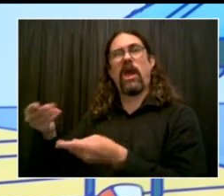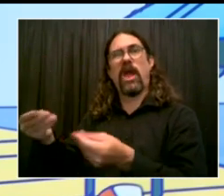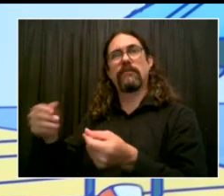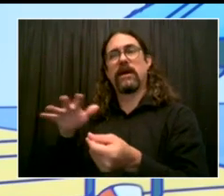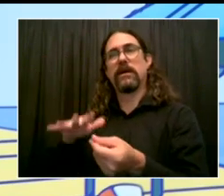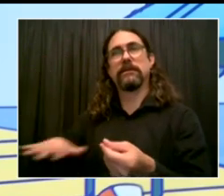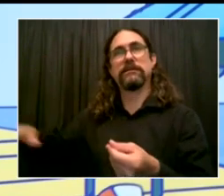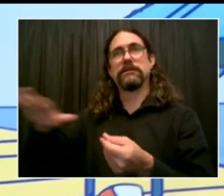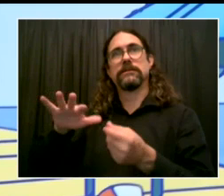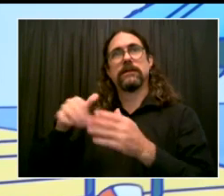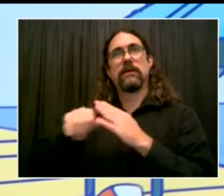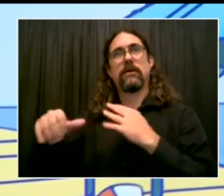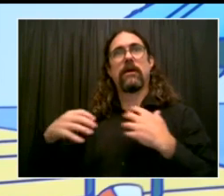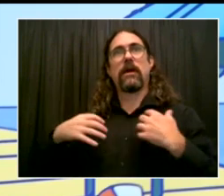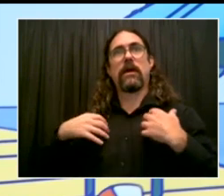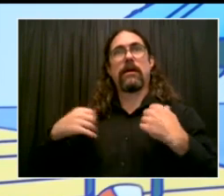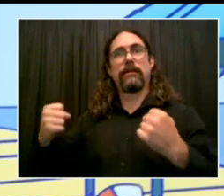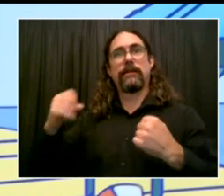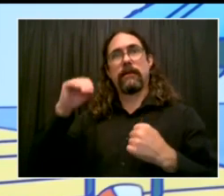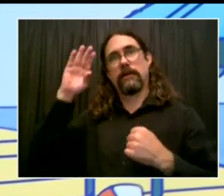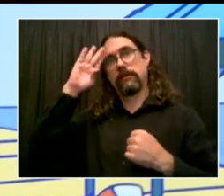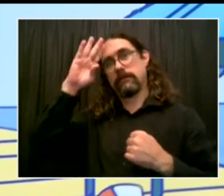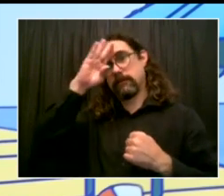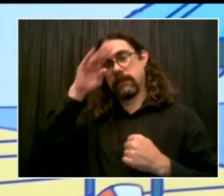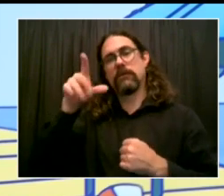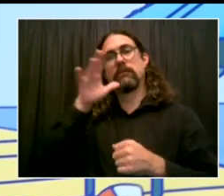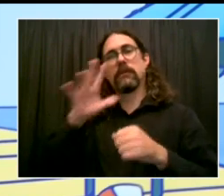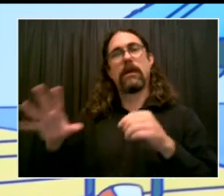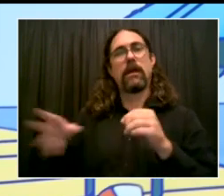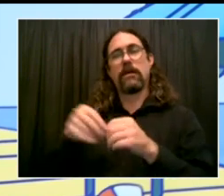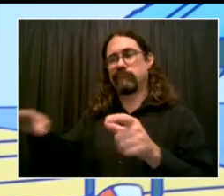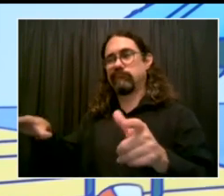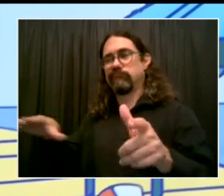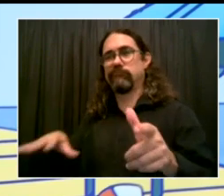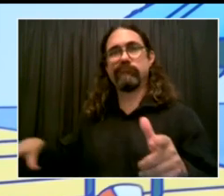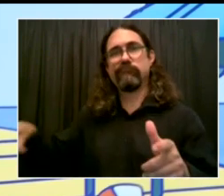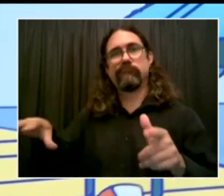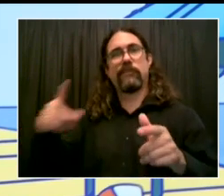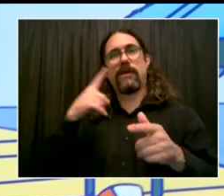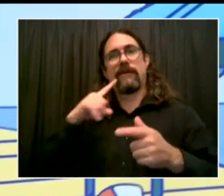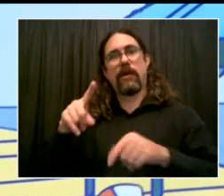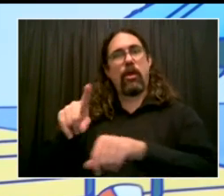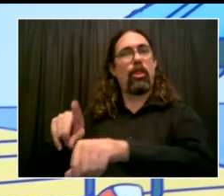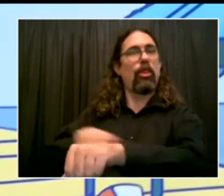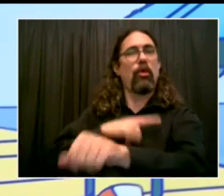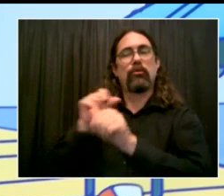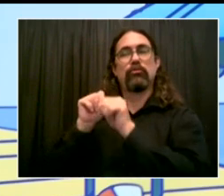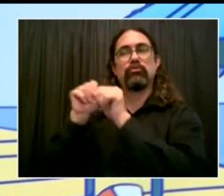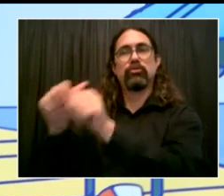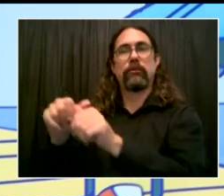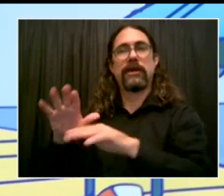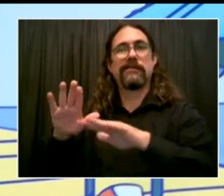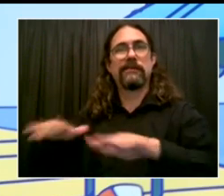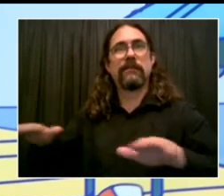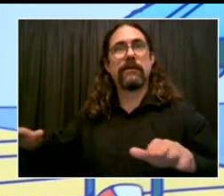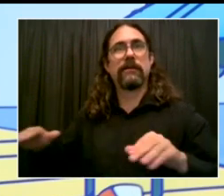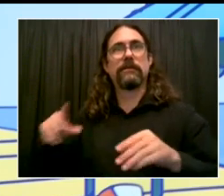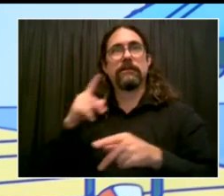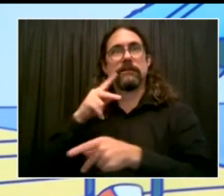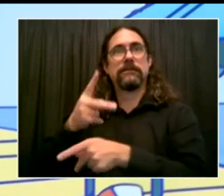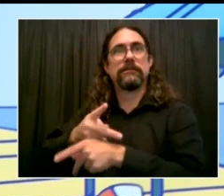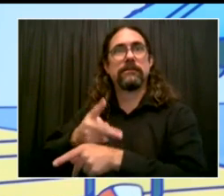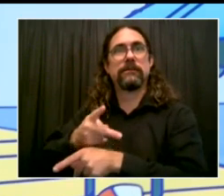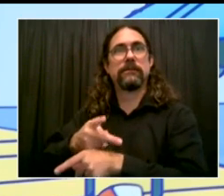type of health care that isn't being provided enough to answer a need here on Staten Island, to answer a need of